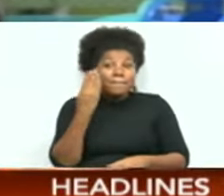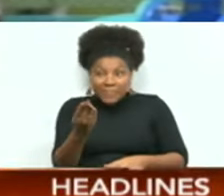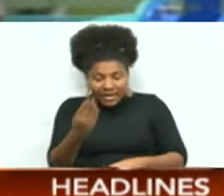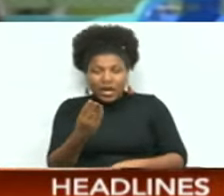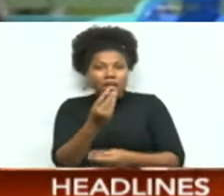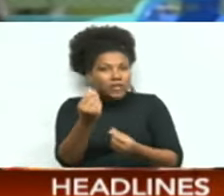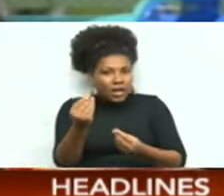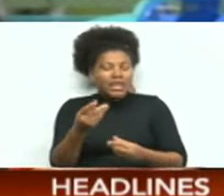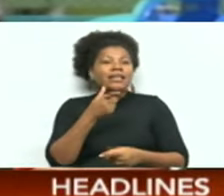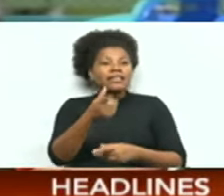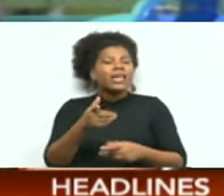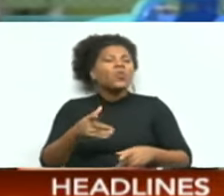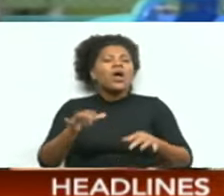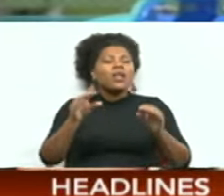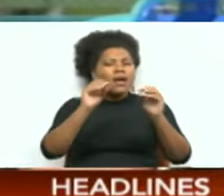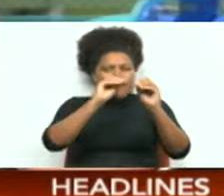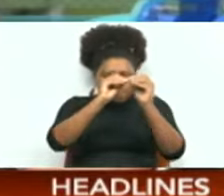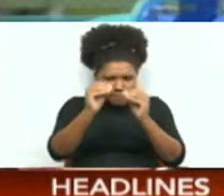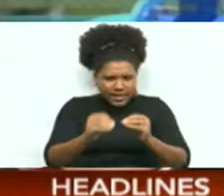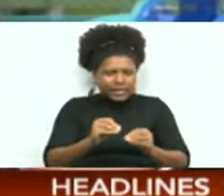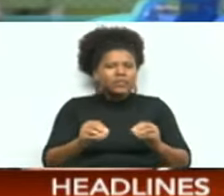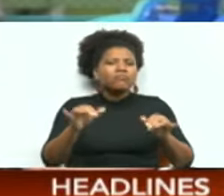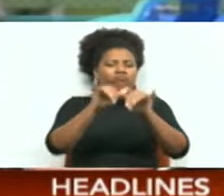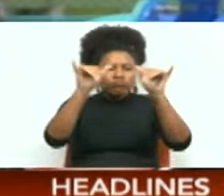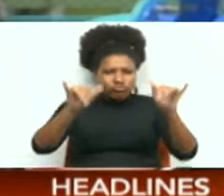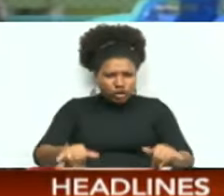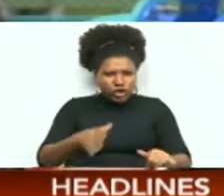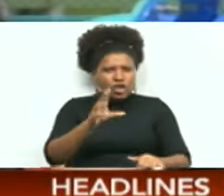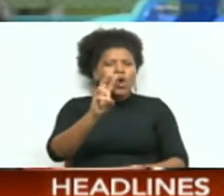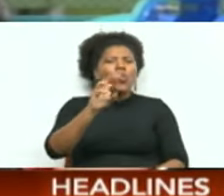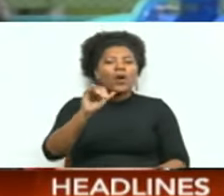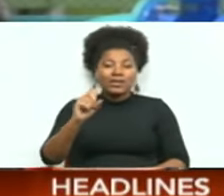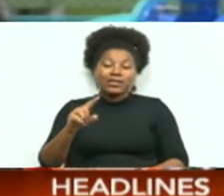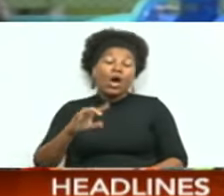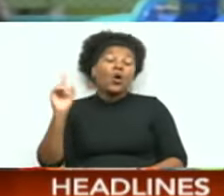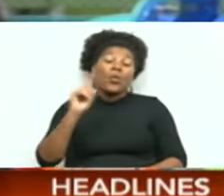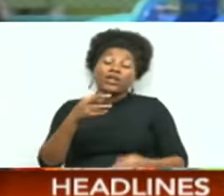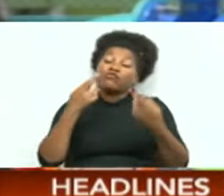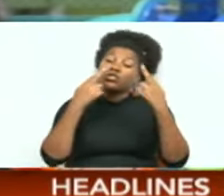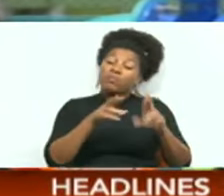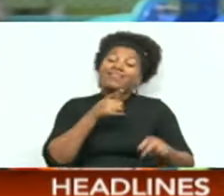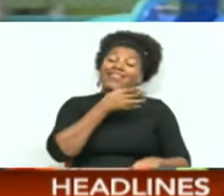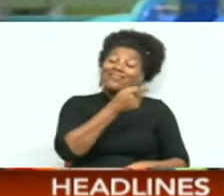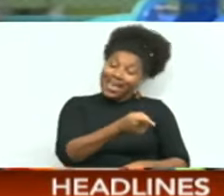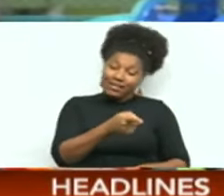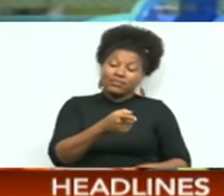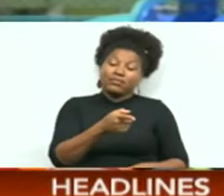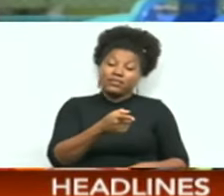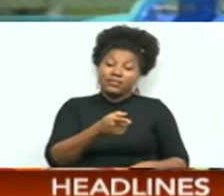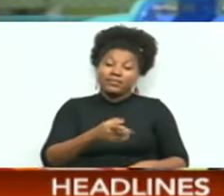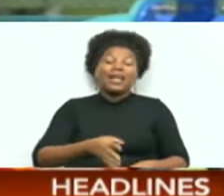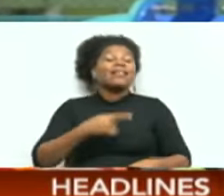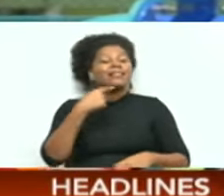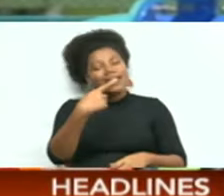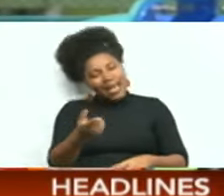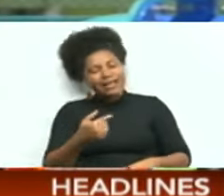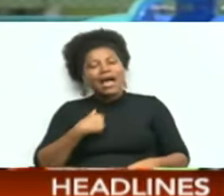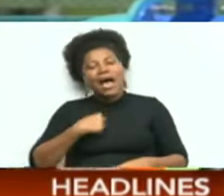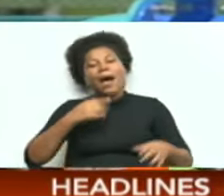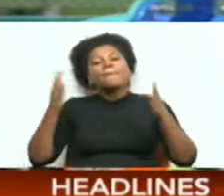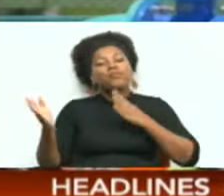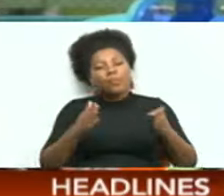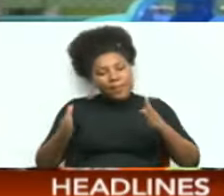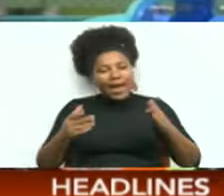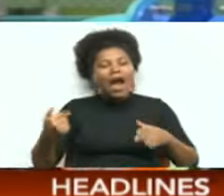and that they are going to separate 2,500 workers. When they can respond to that, when they can respond to that, then I'm prepared to